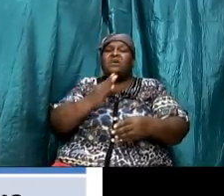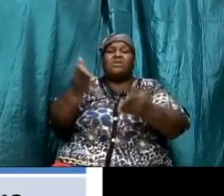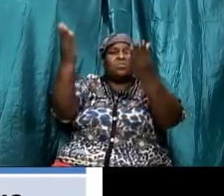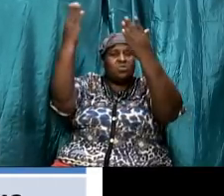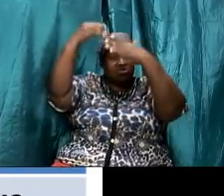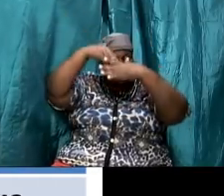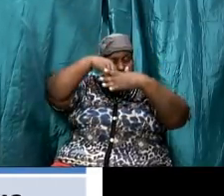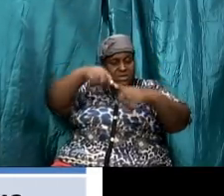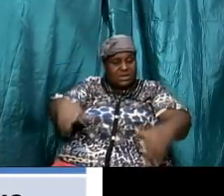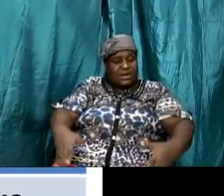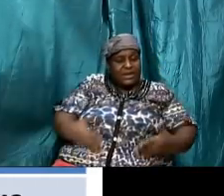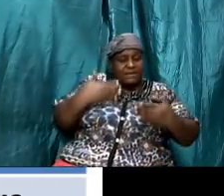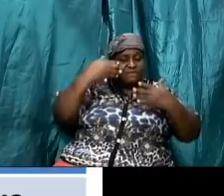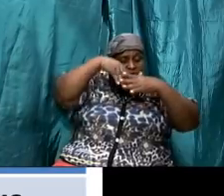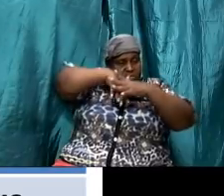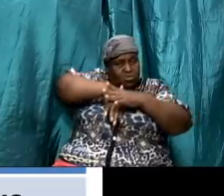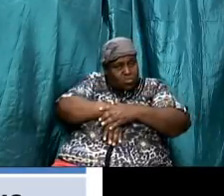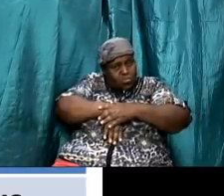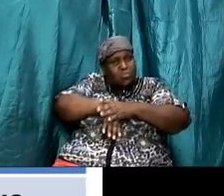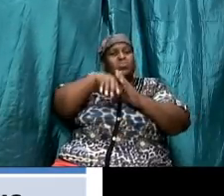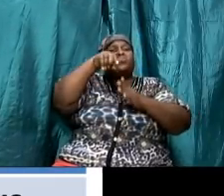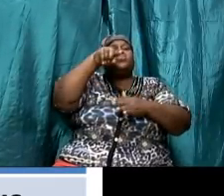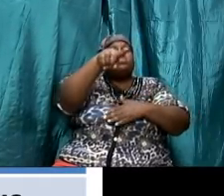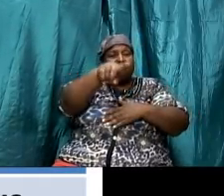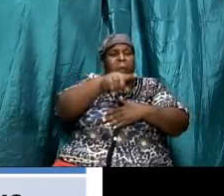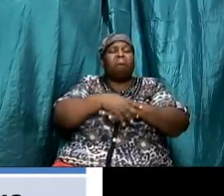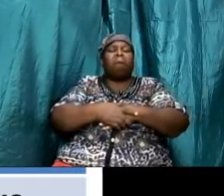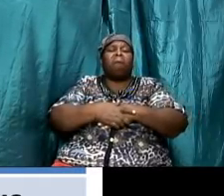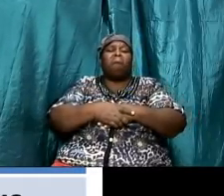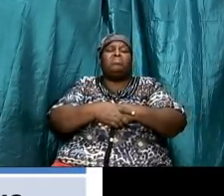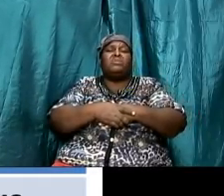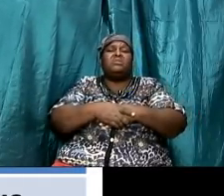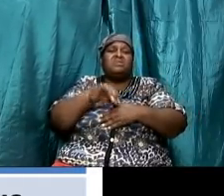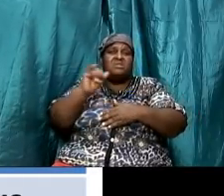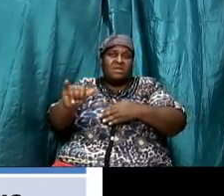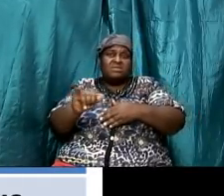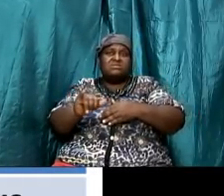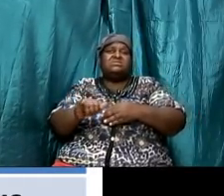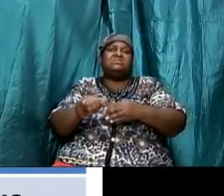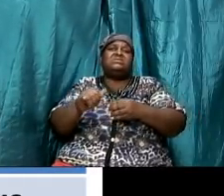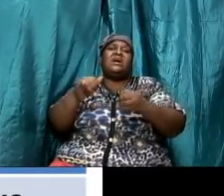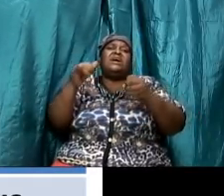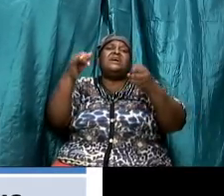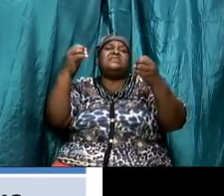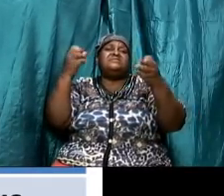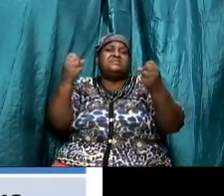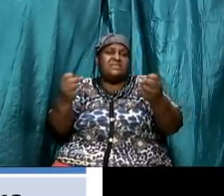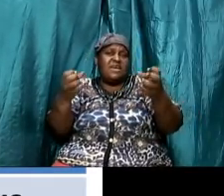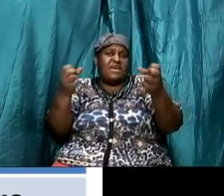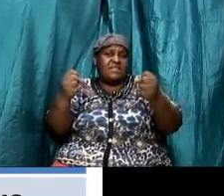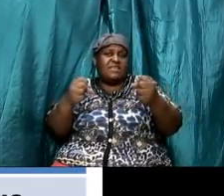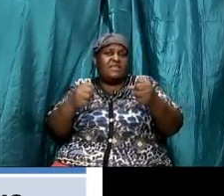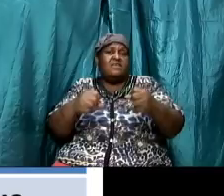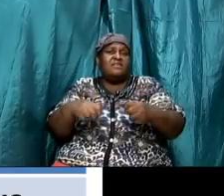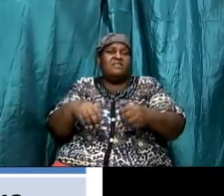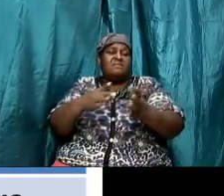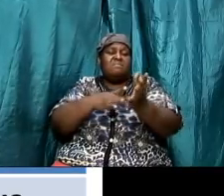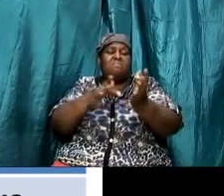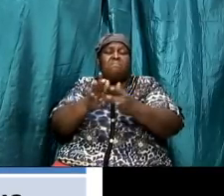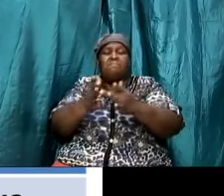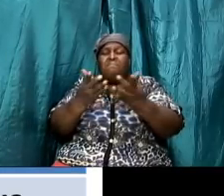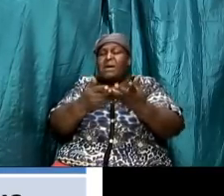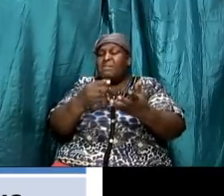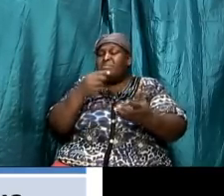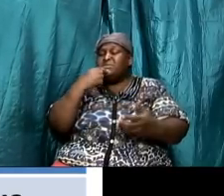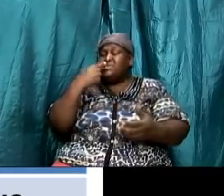inside of you that is the sign no one of the bible says if any man have not the spirit of